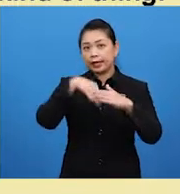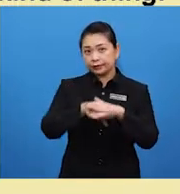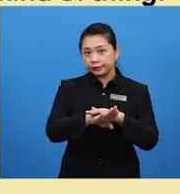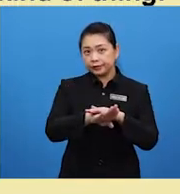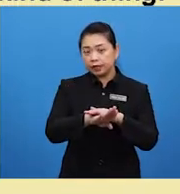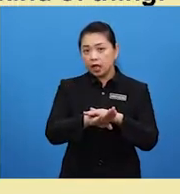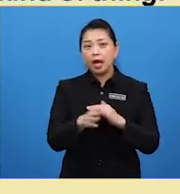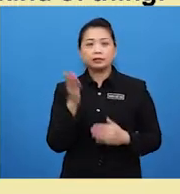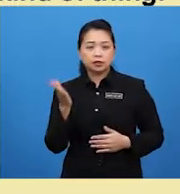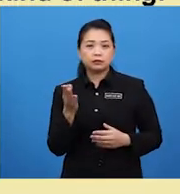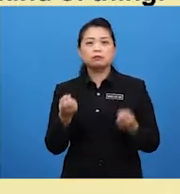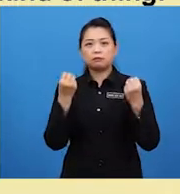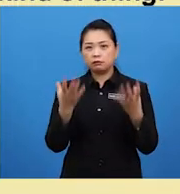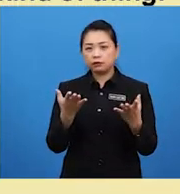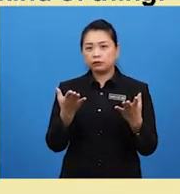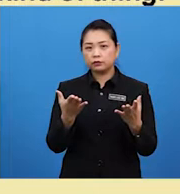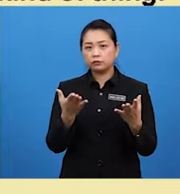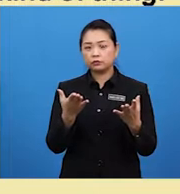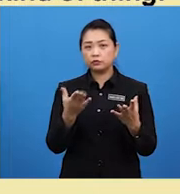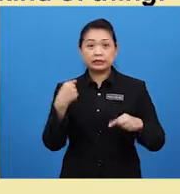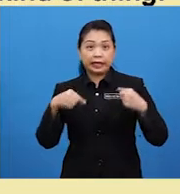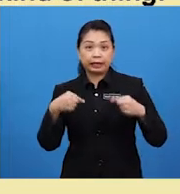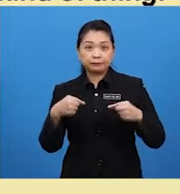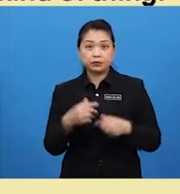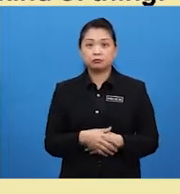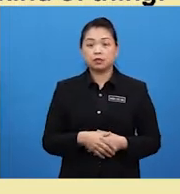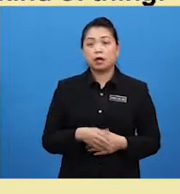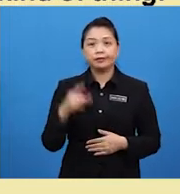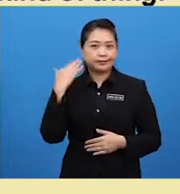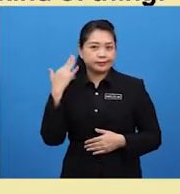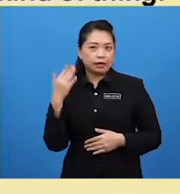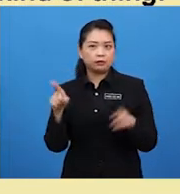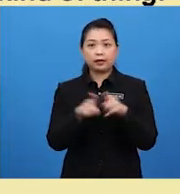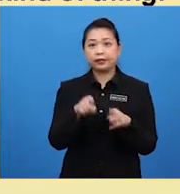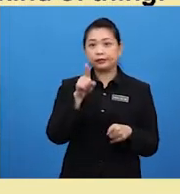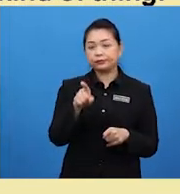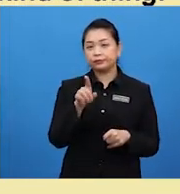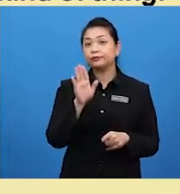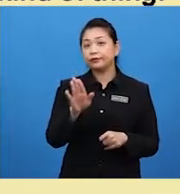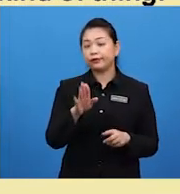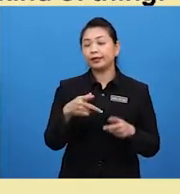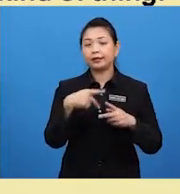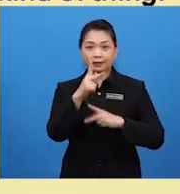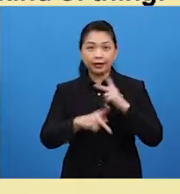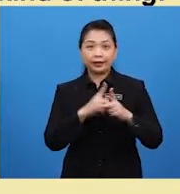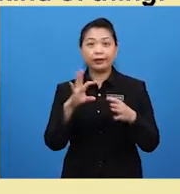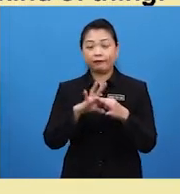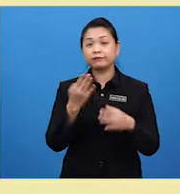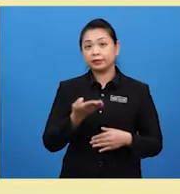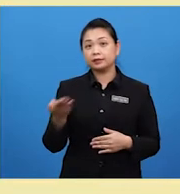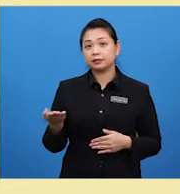And there's a lot of interactive games It sounds like your kind of thing